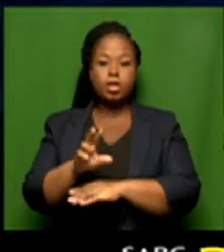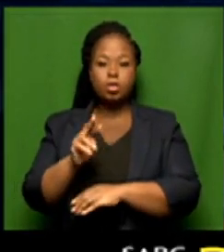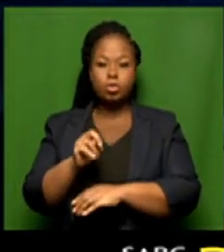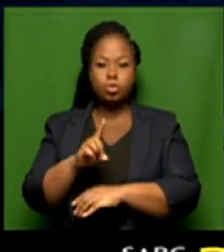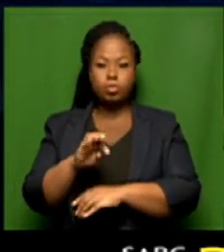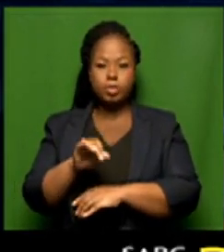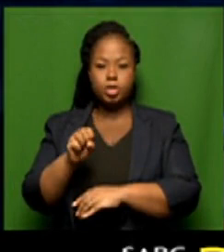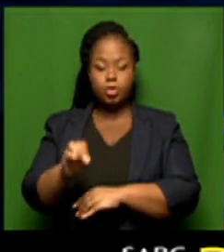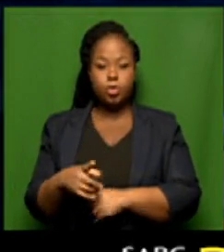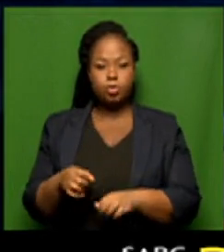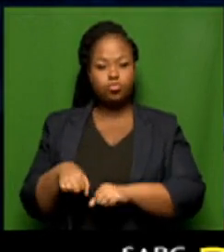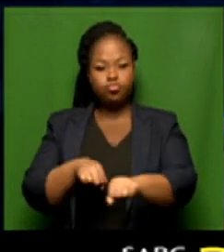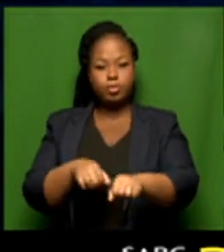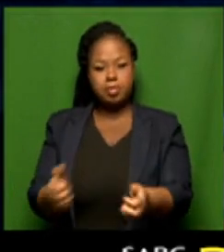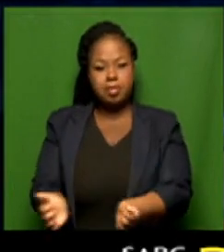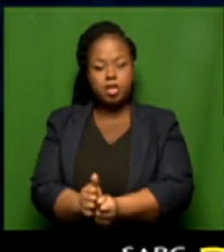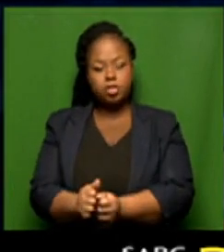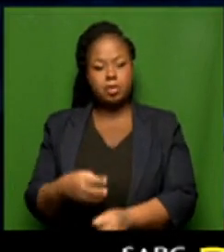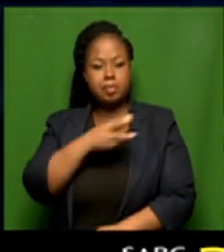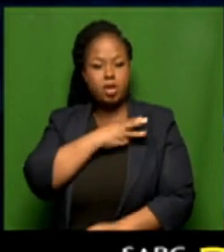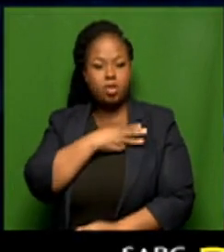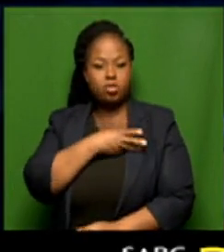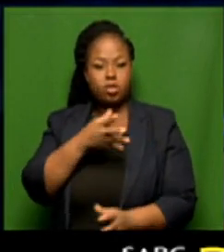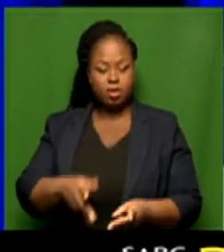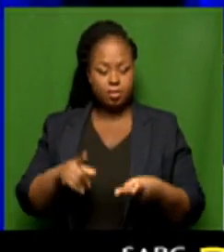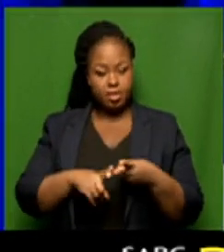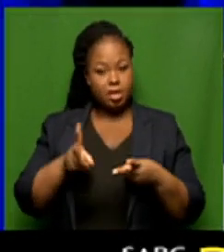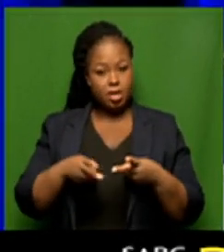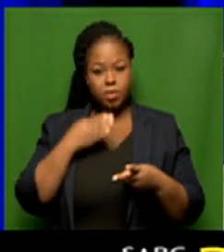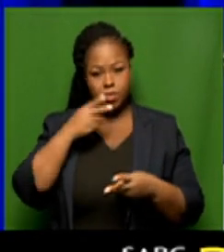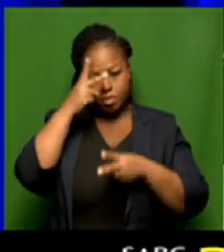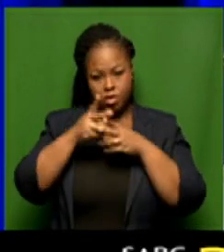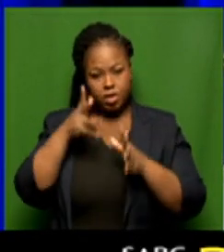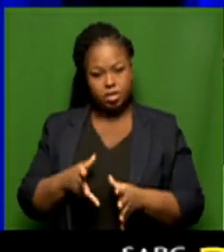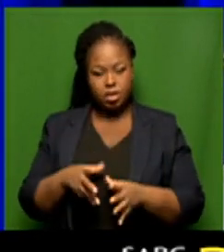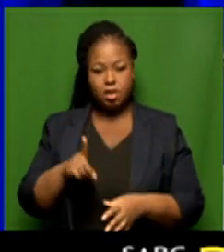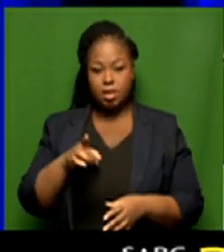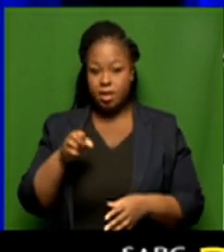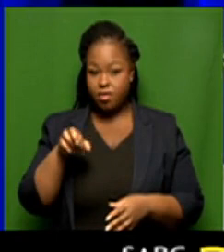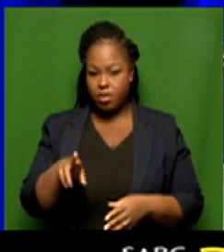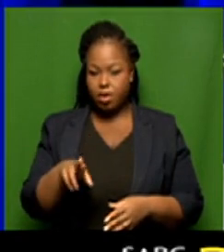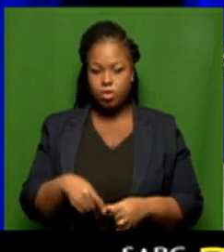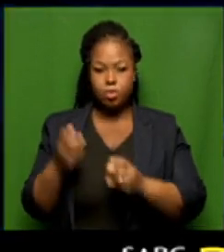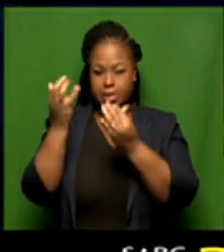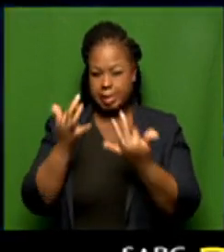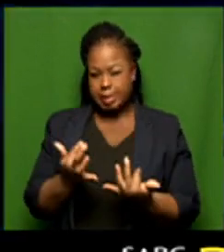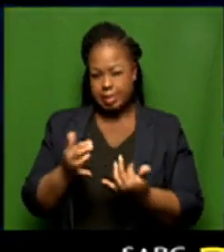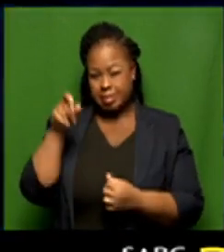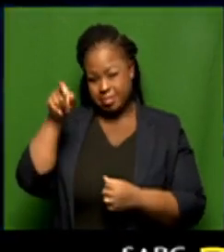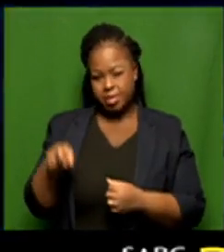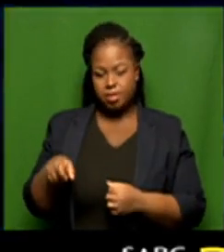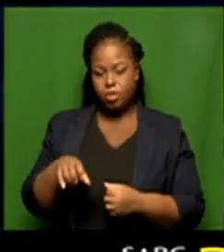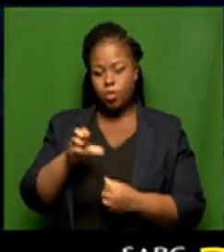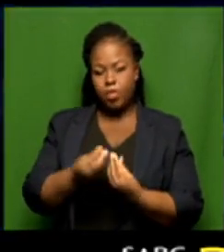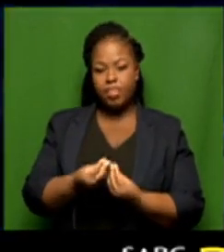a strategic partnership manager at CSIR. And we've also got with us Professor Pravesh Deber, who is a statistician with